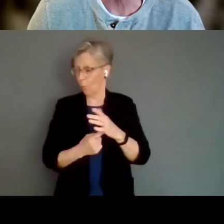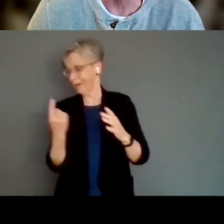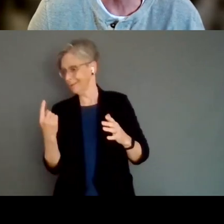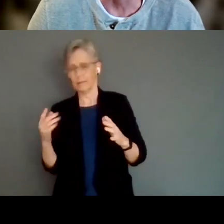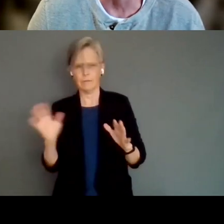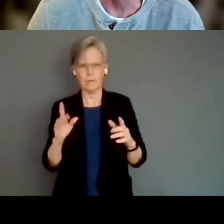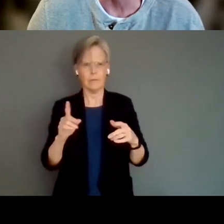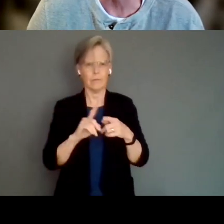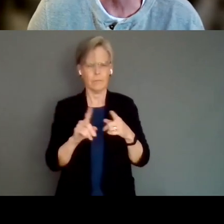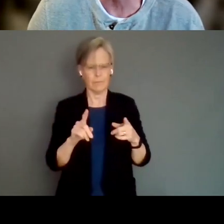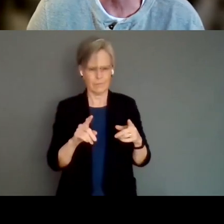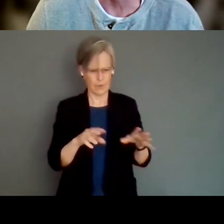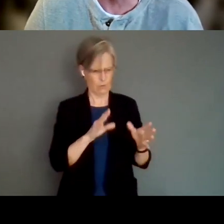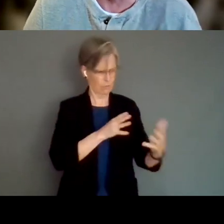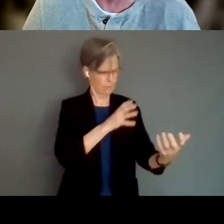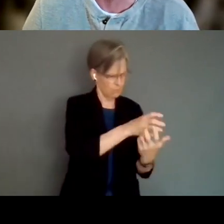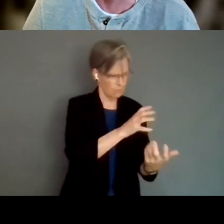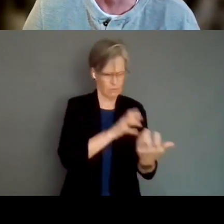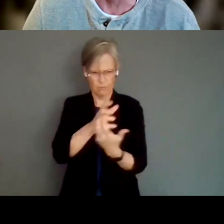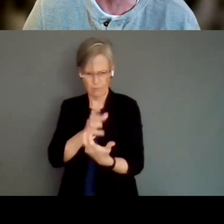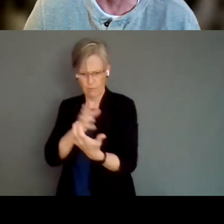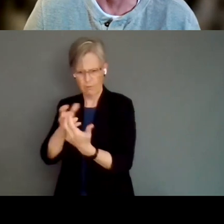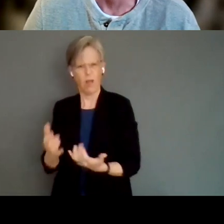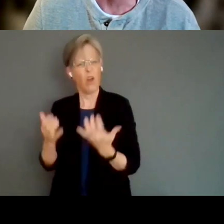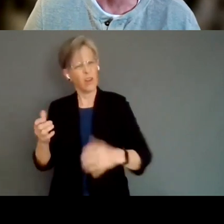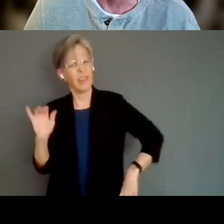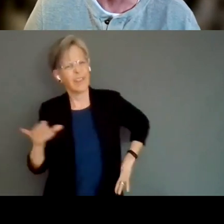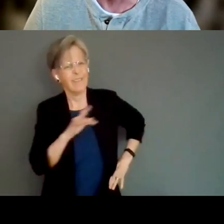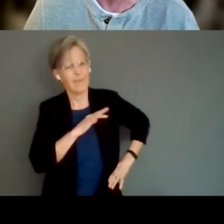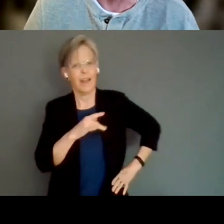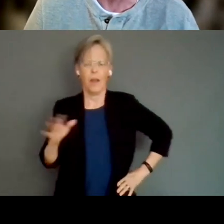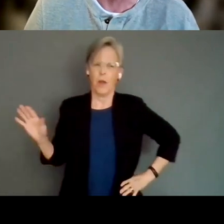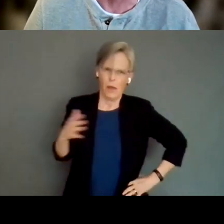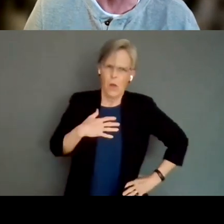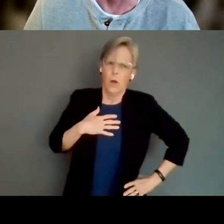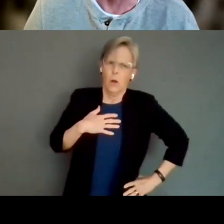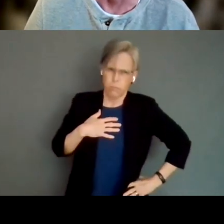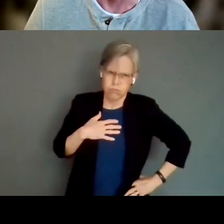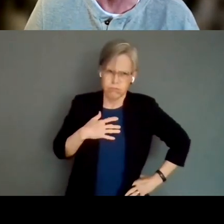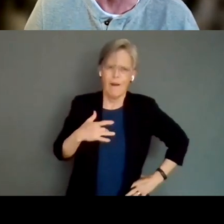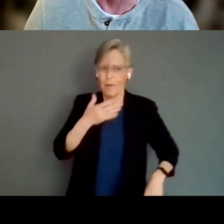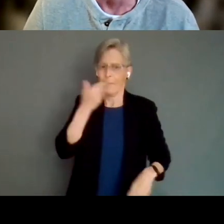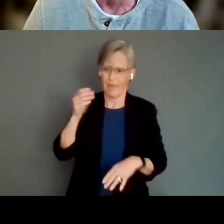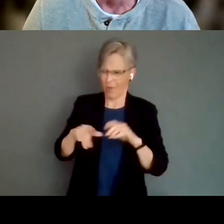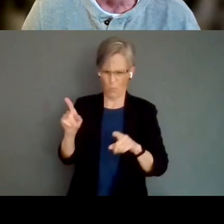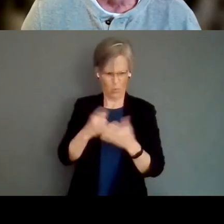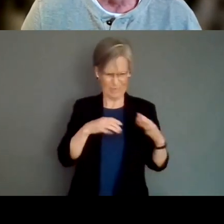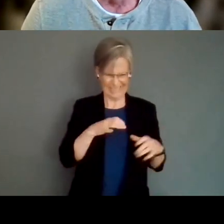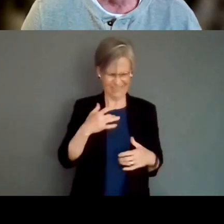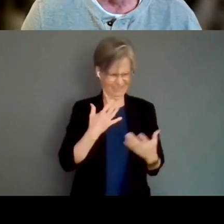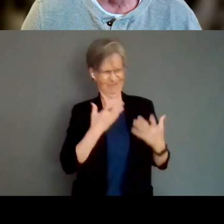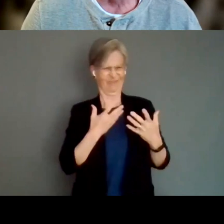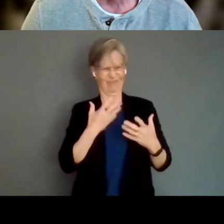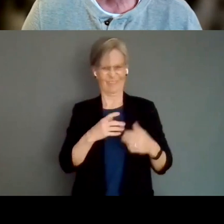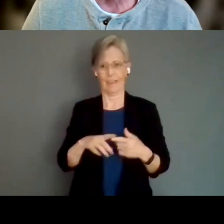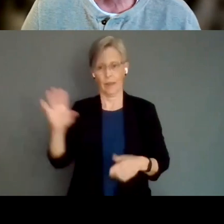various ability audience. So that's great. I feel much more comfortable doing that than what we did. I